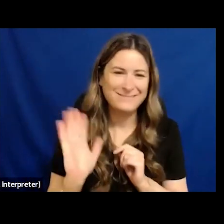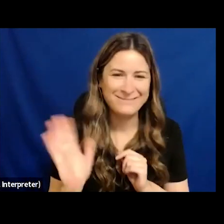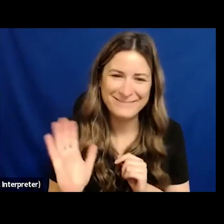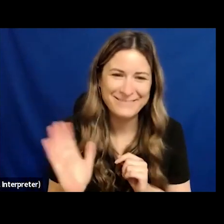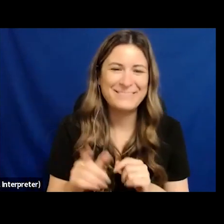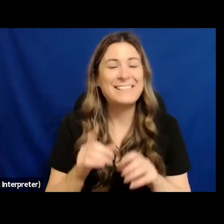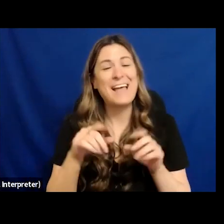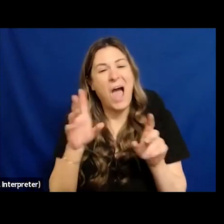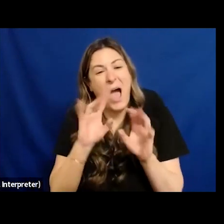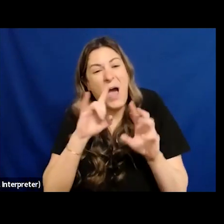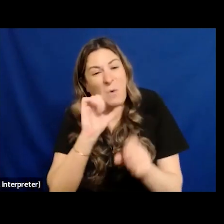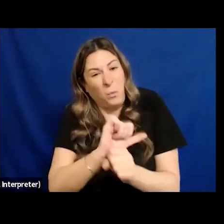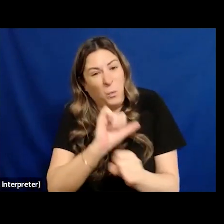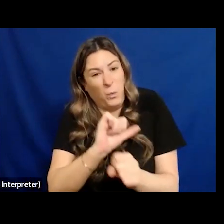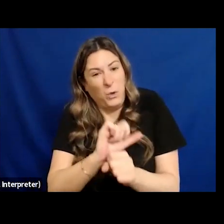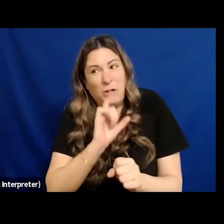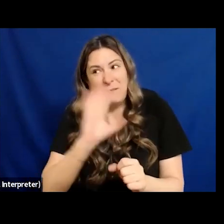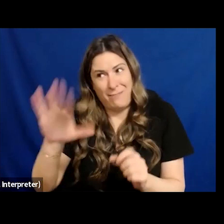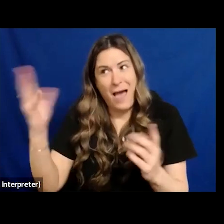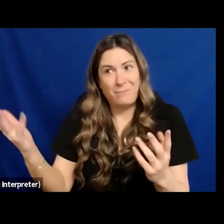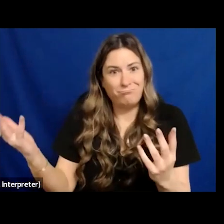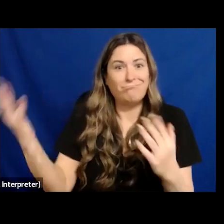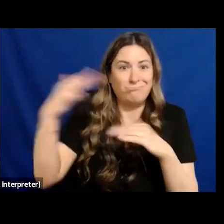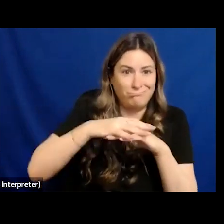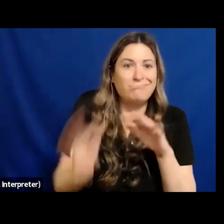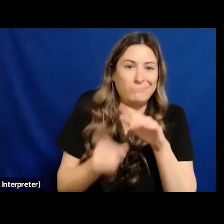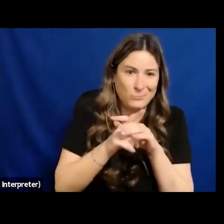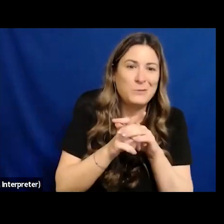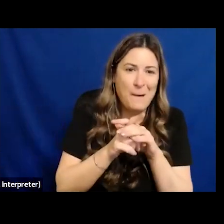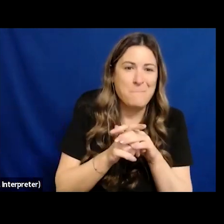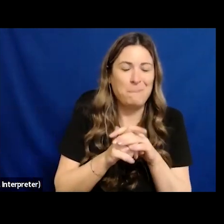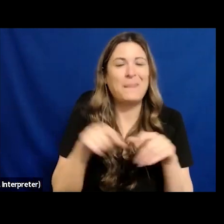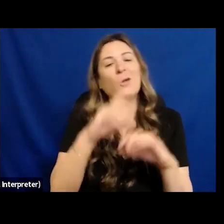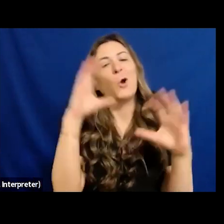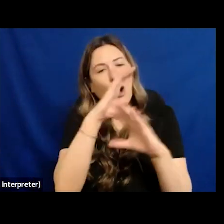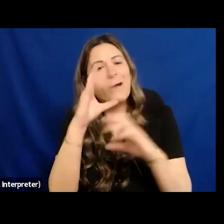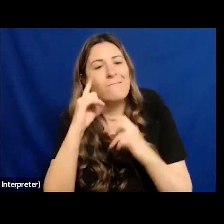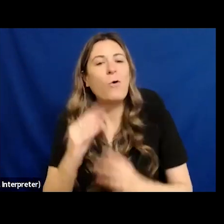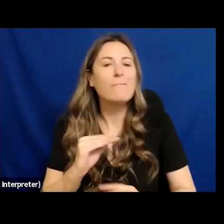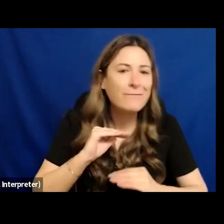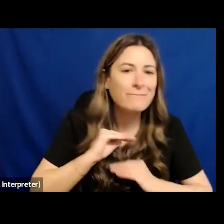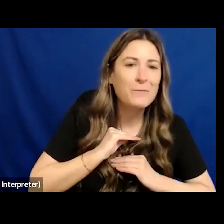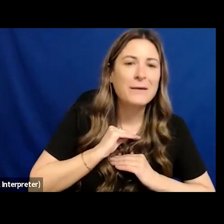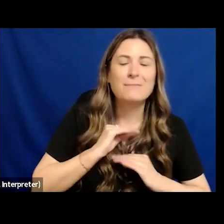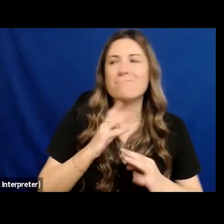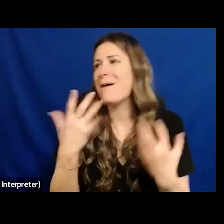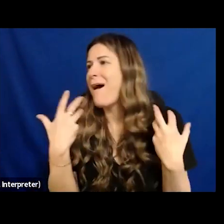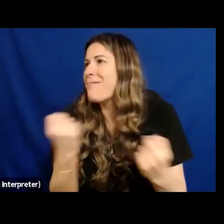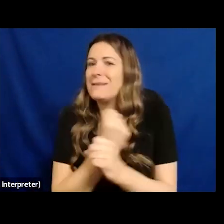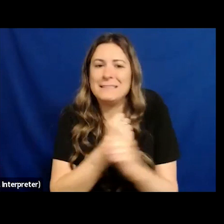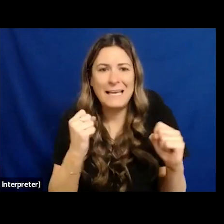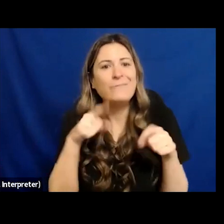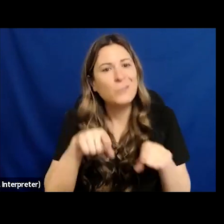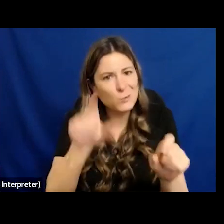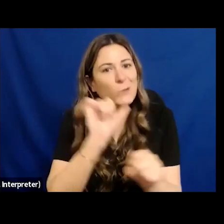you look for that match in your employment that fulfillment the health the safety the extension the extension of who you